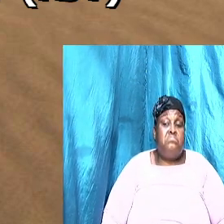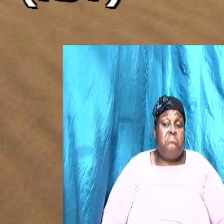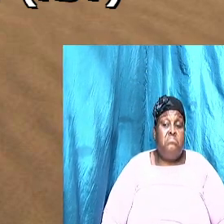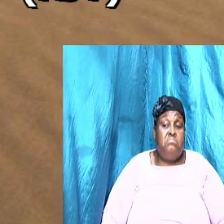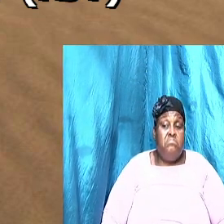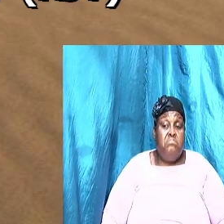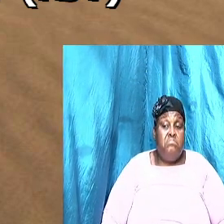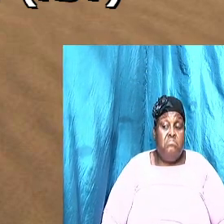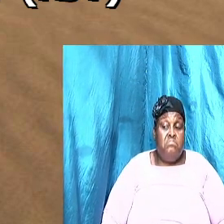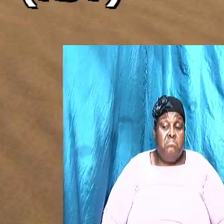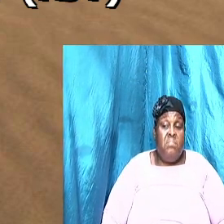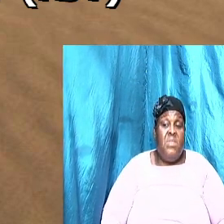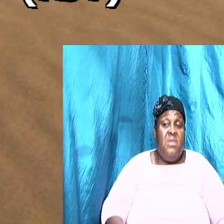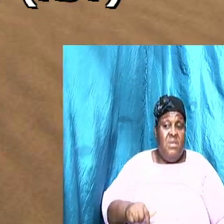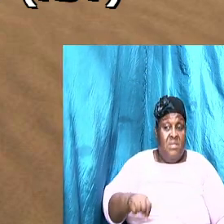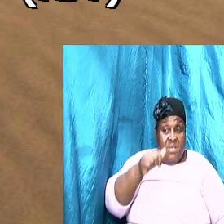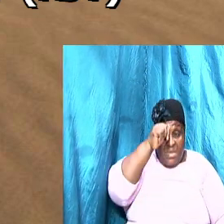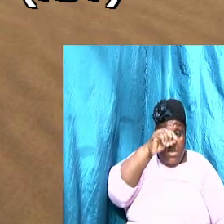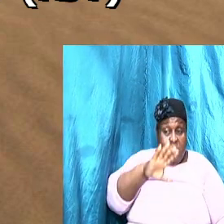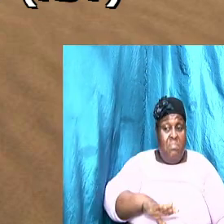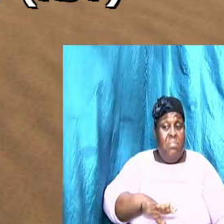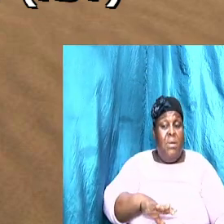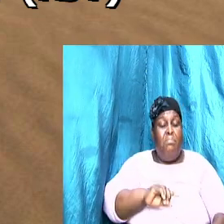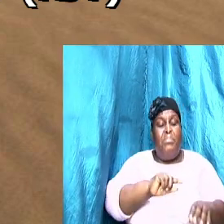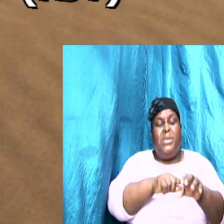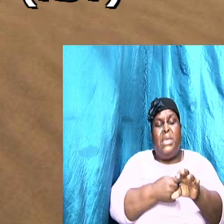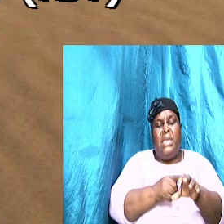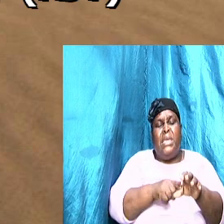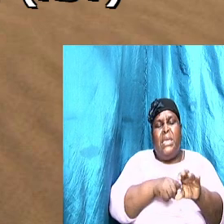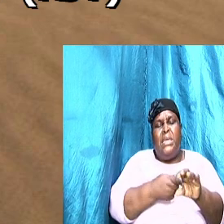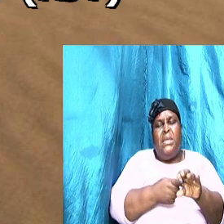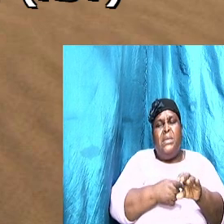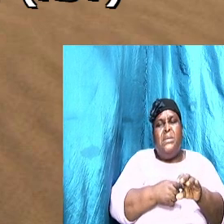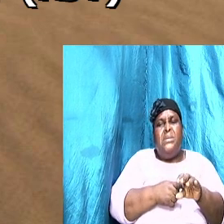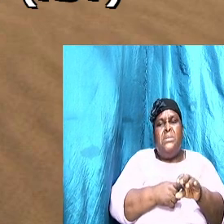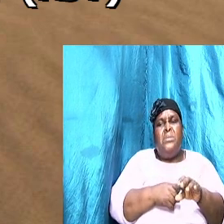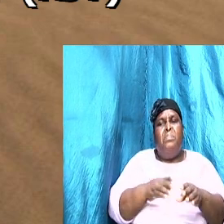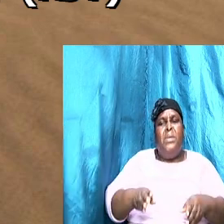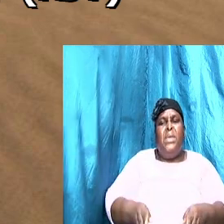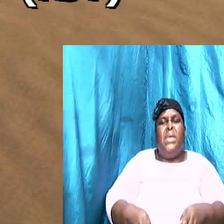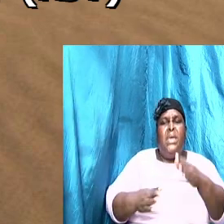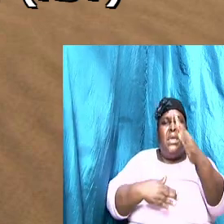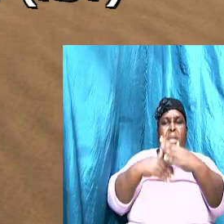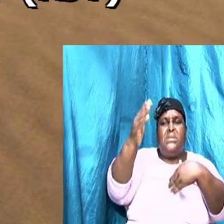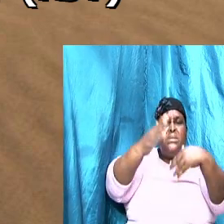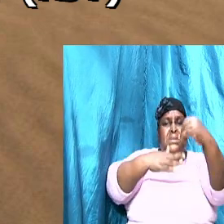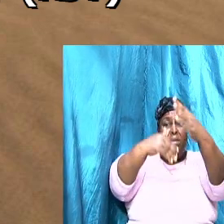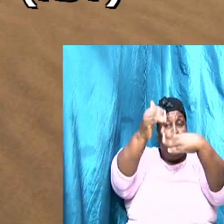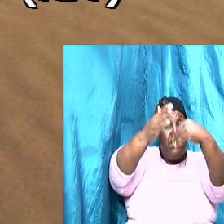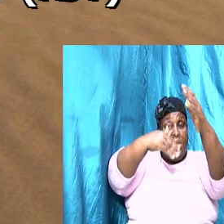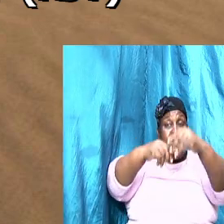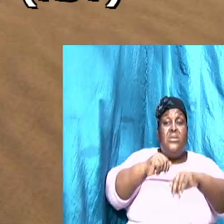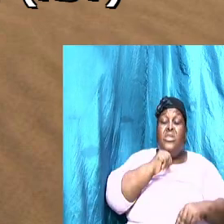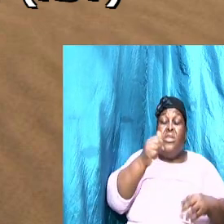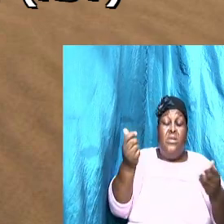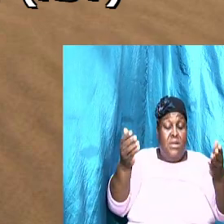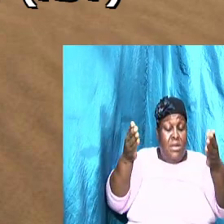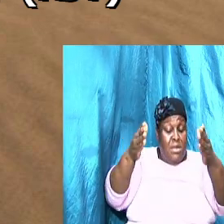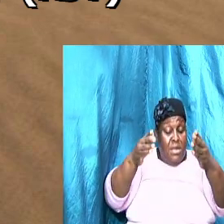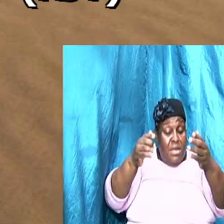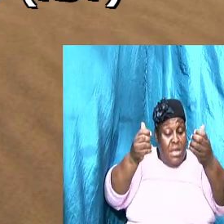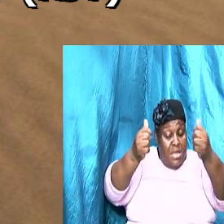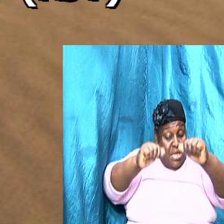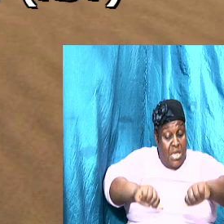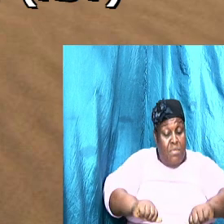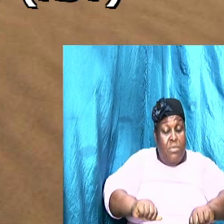this man began to build and was not able to